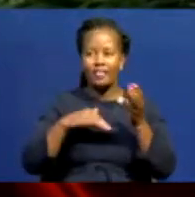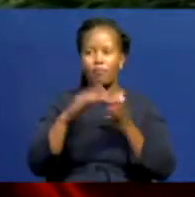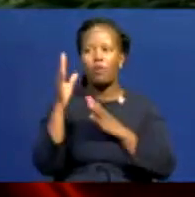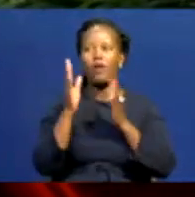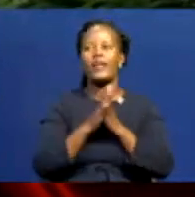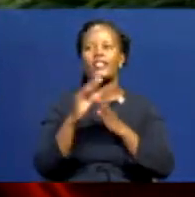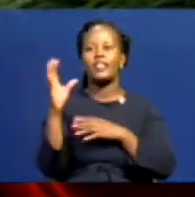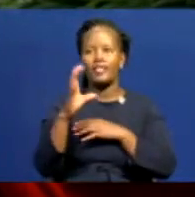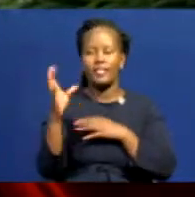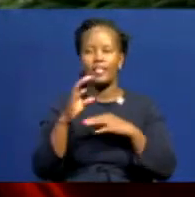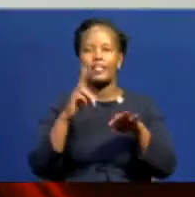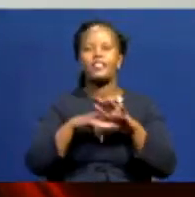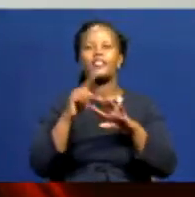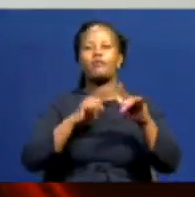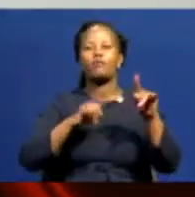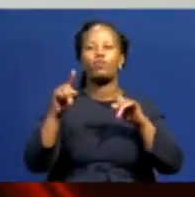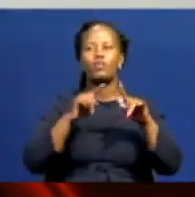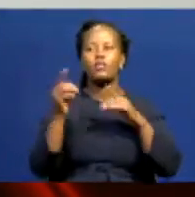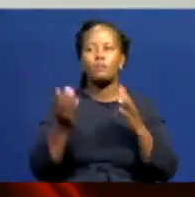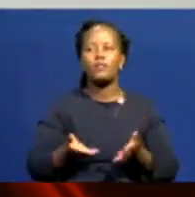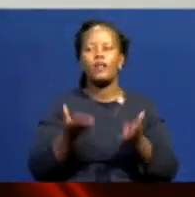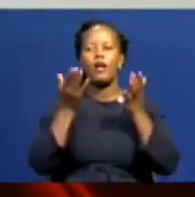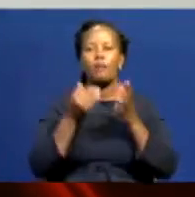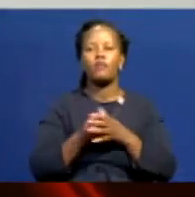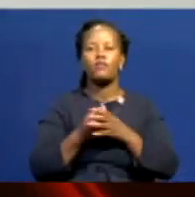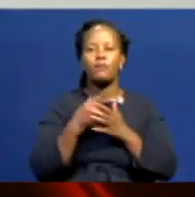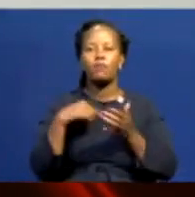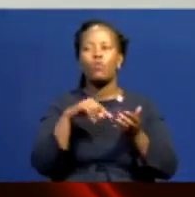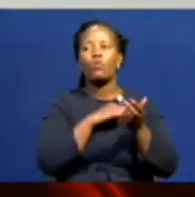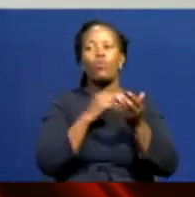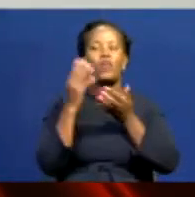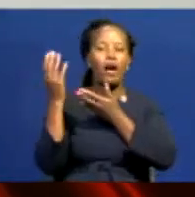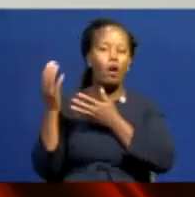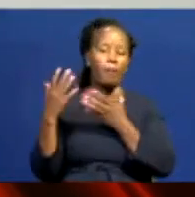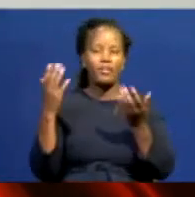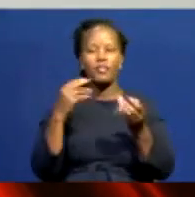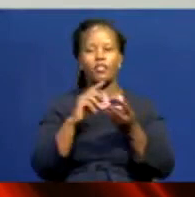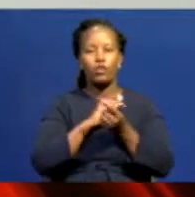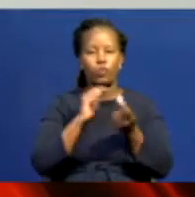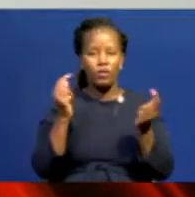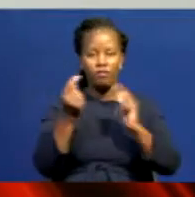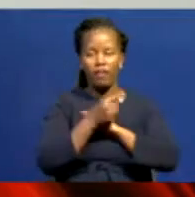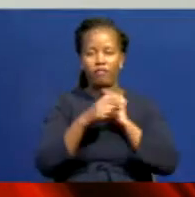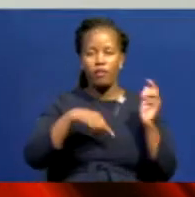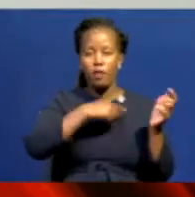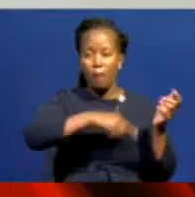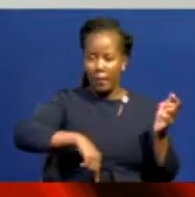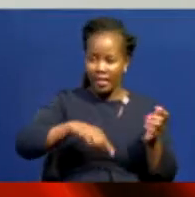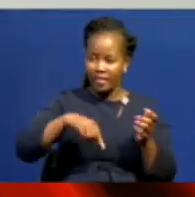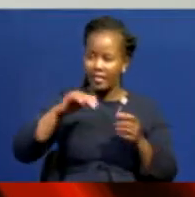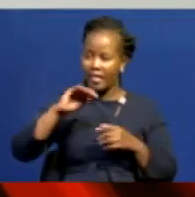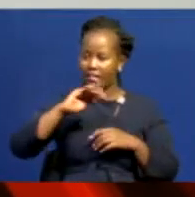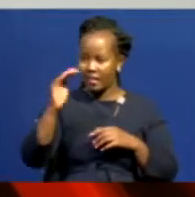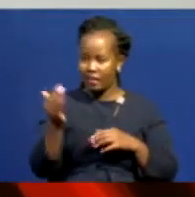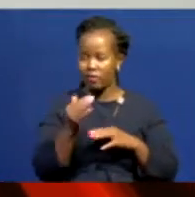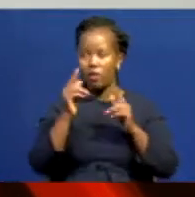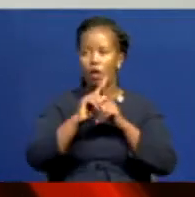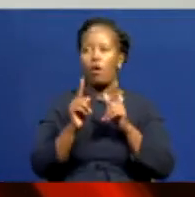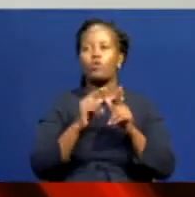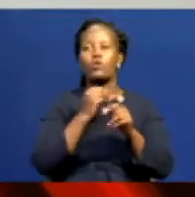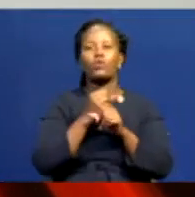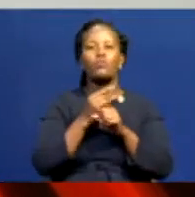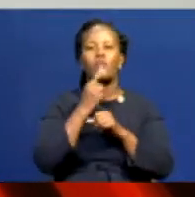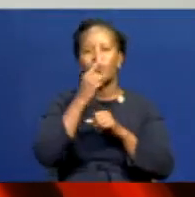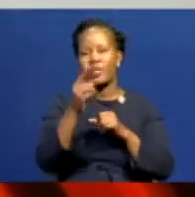tourism activities pick up. So we're looking forward really to revive Malindi as a town, to bring life into Malindi with